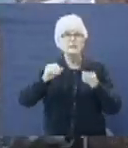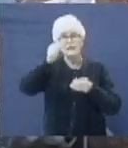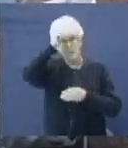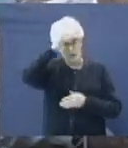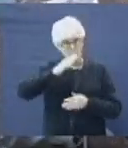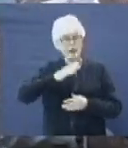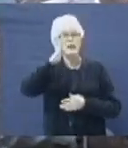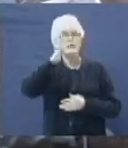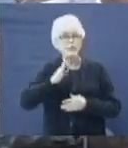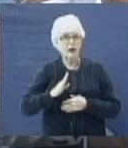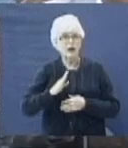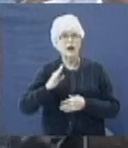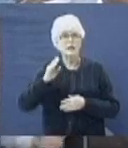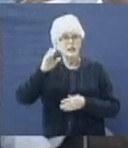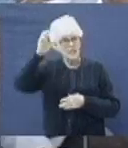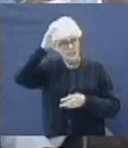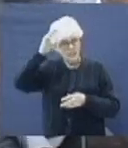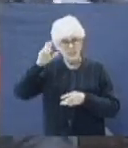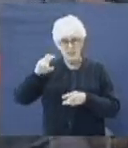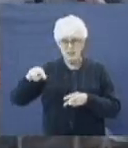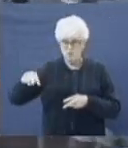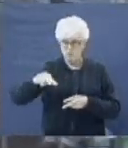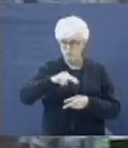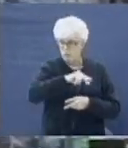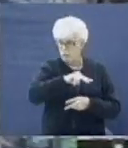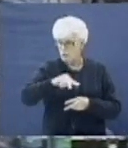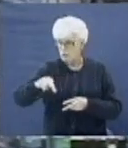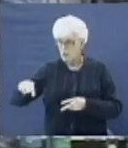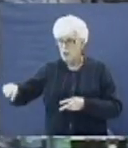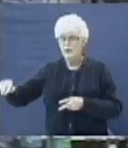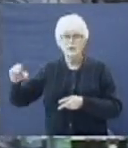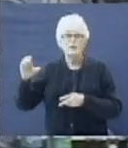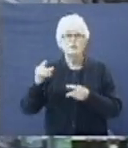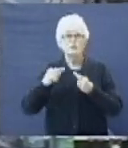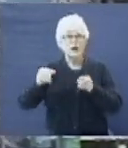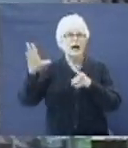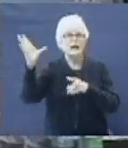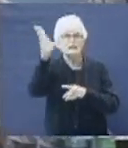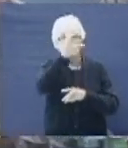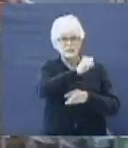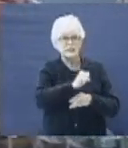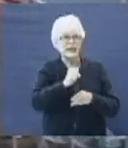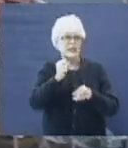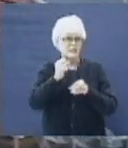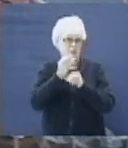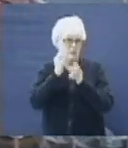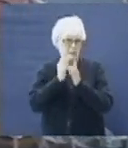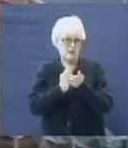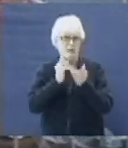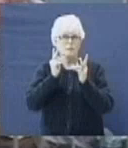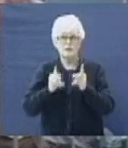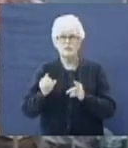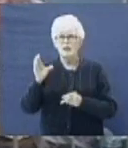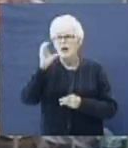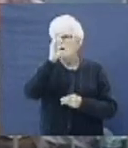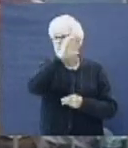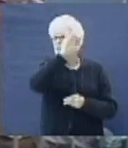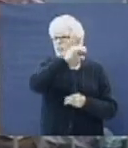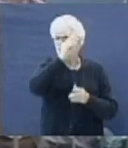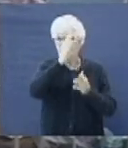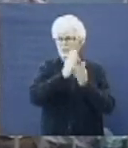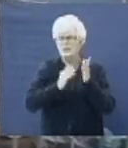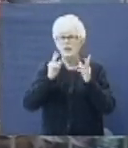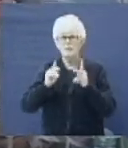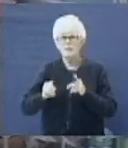of God. He's walking to and fro, seeking whom he may devour. He said, God, I've been searching for somebody.